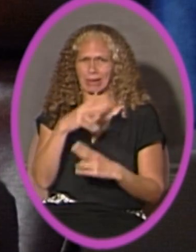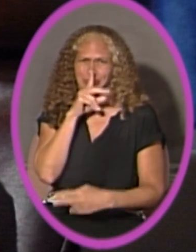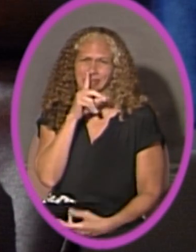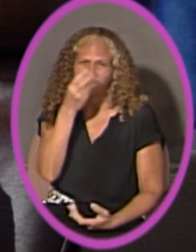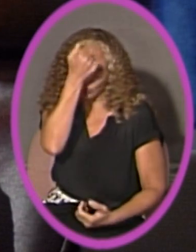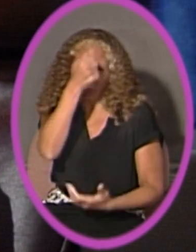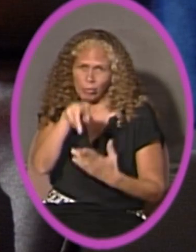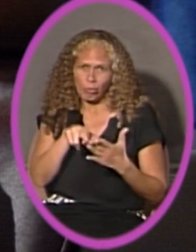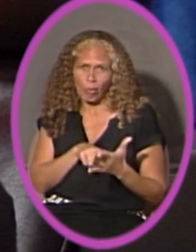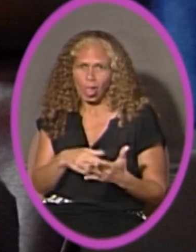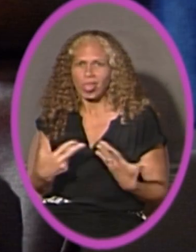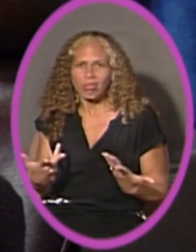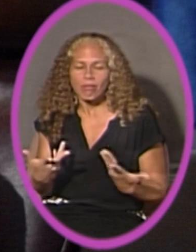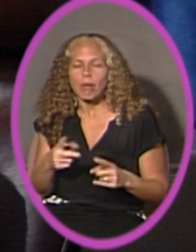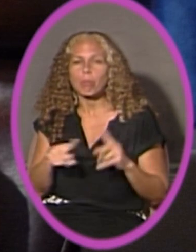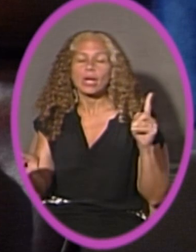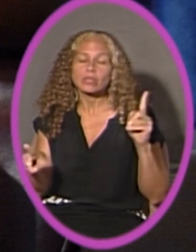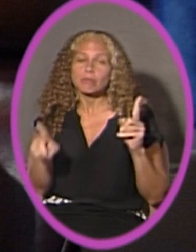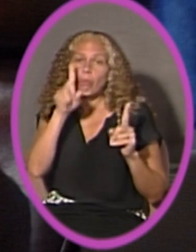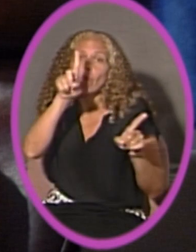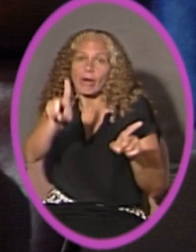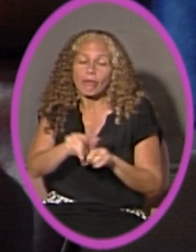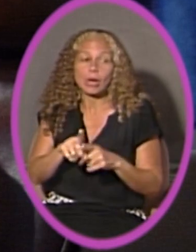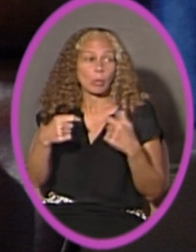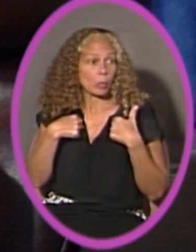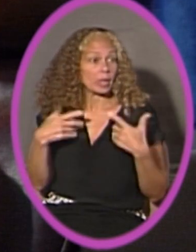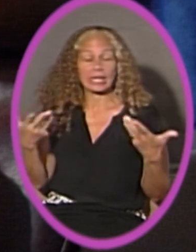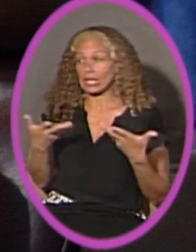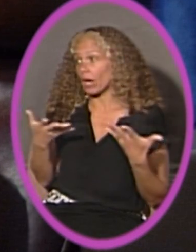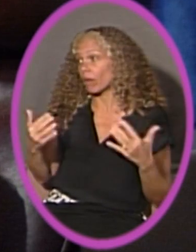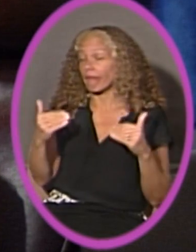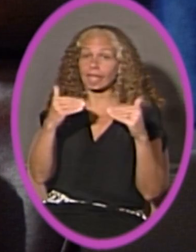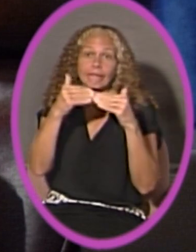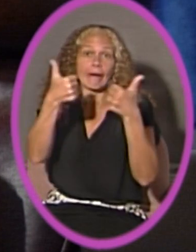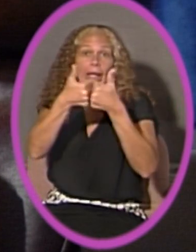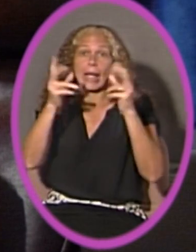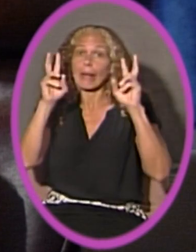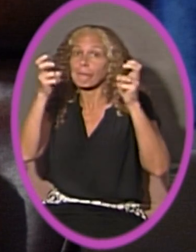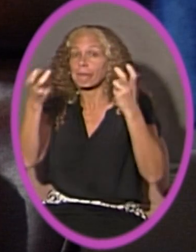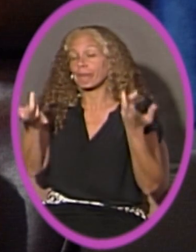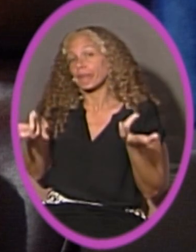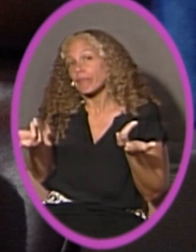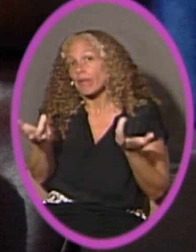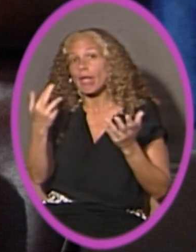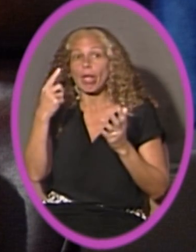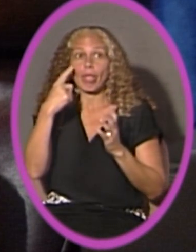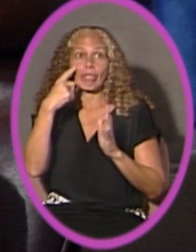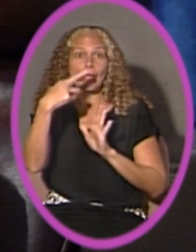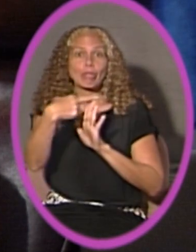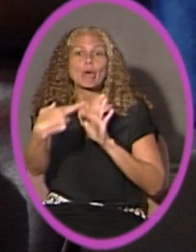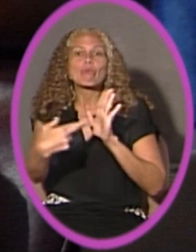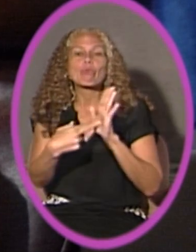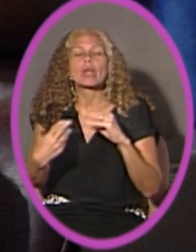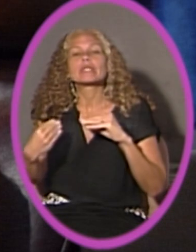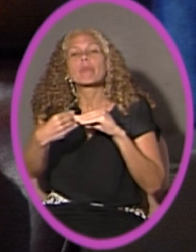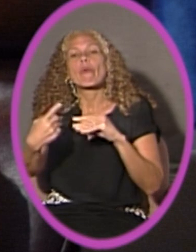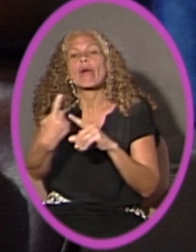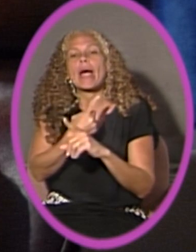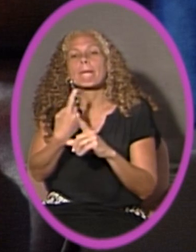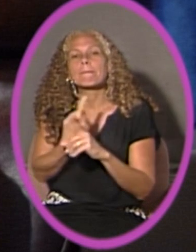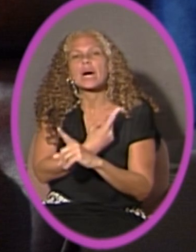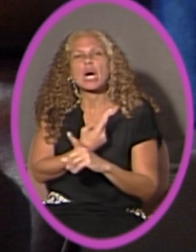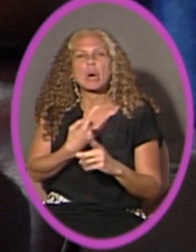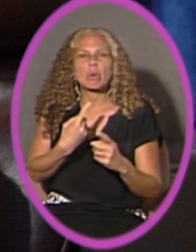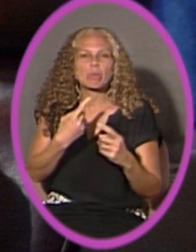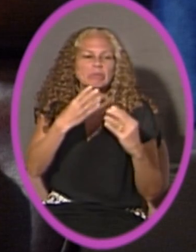on this point, I think that those of us that are up here are fair game. I think the rule is more about disparaging